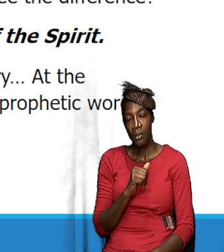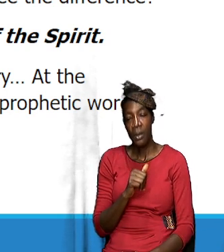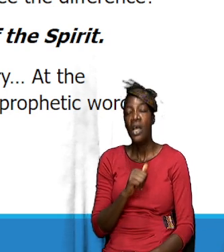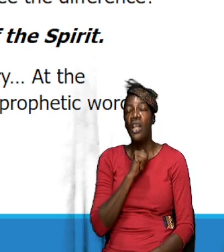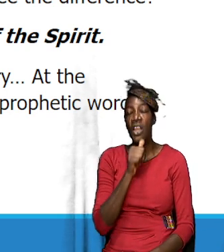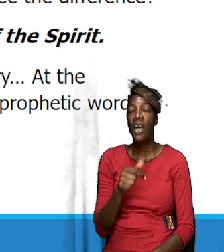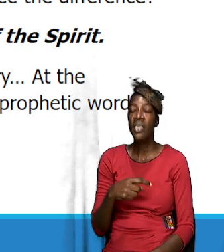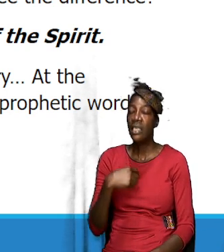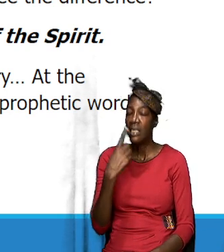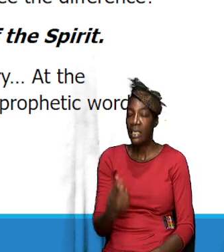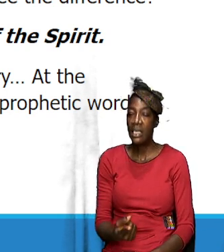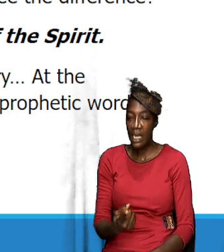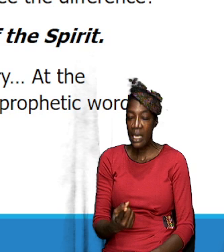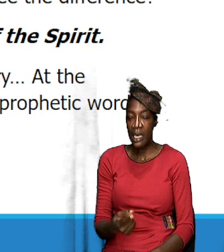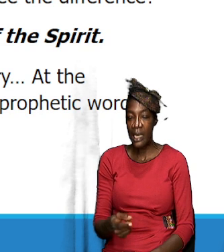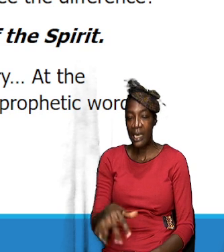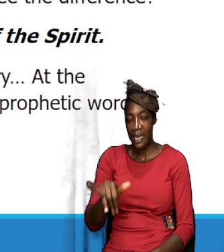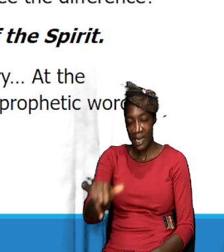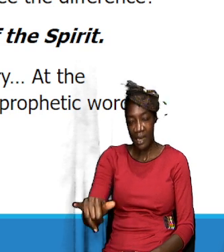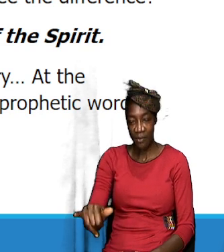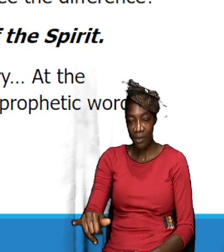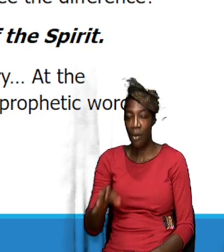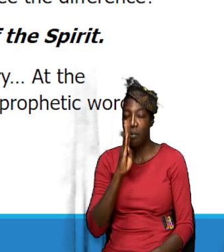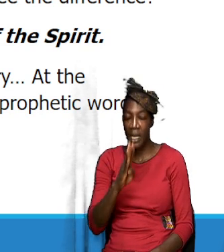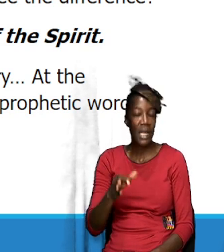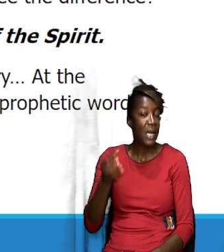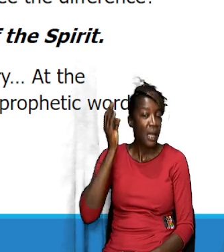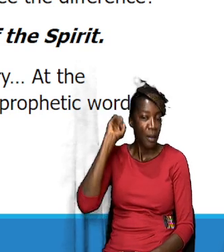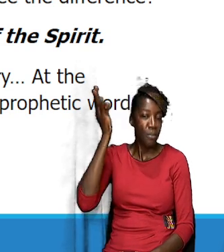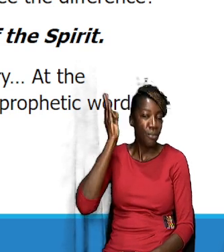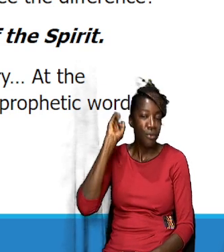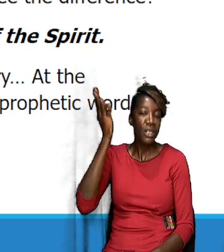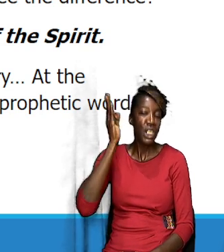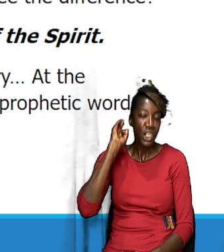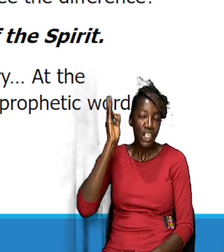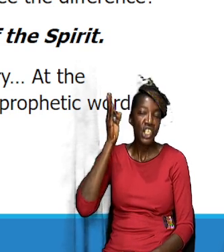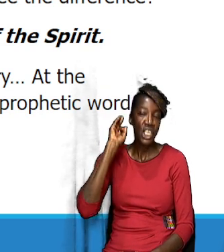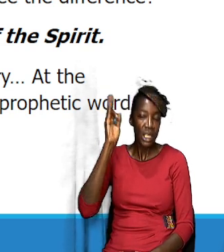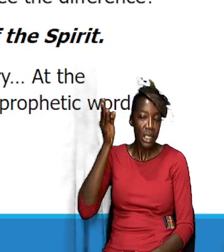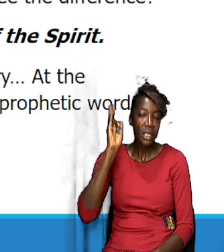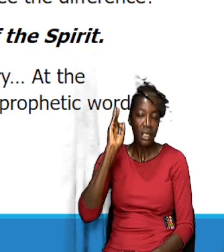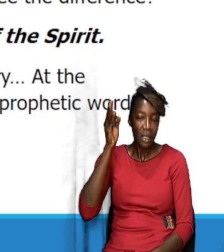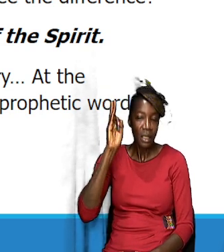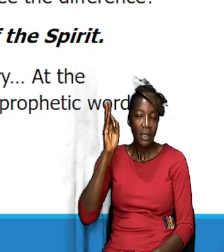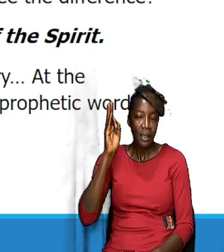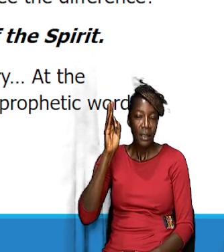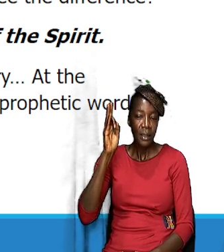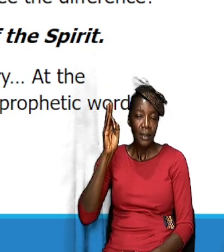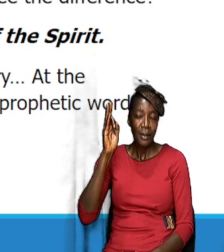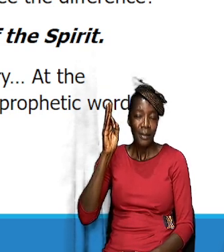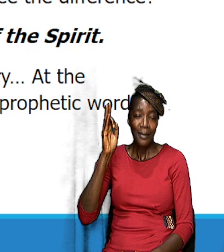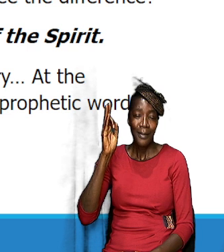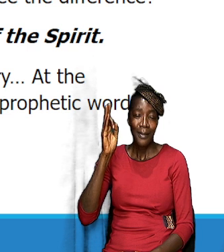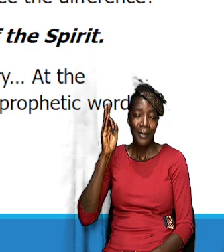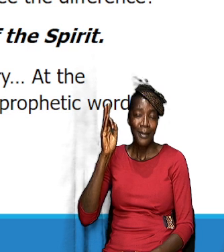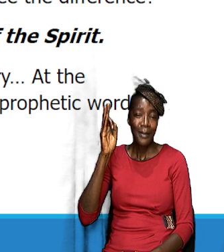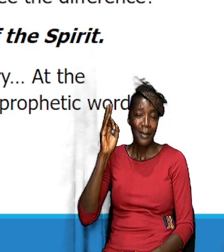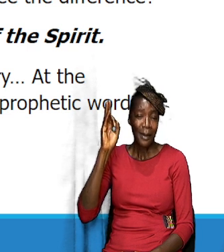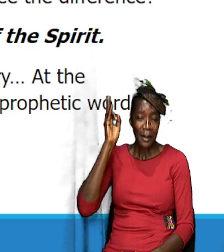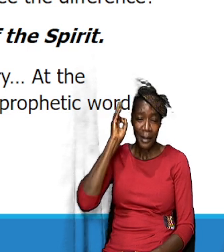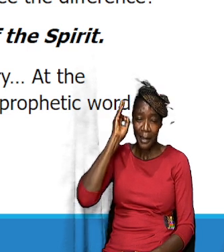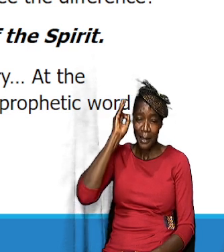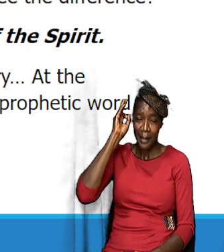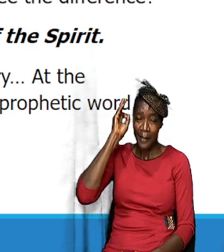saying that it has to be like preaching or it has to be like pastoring, you know,